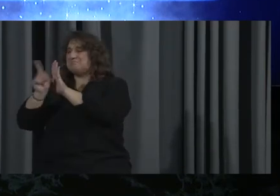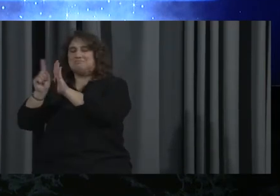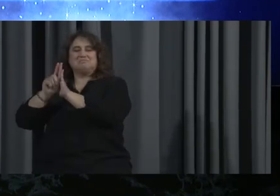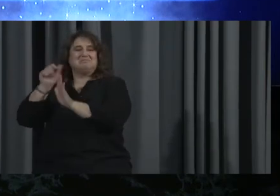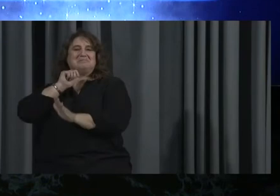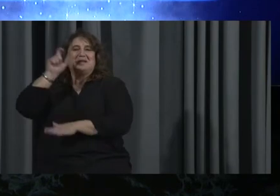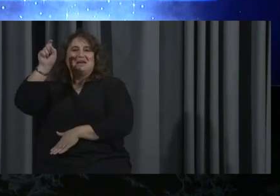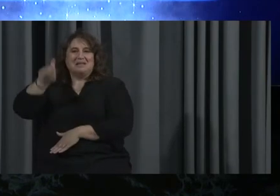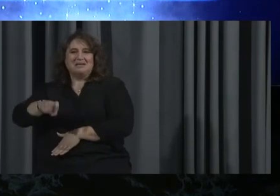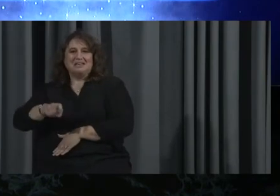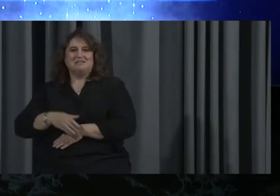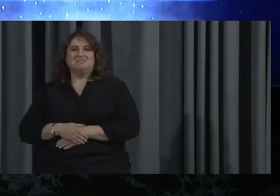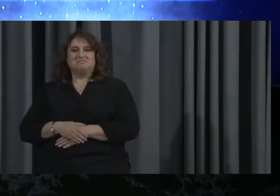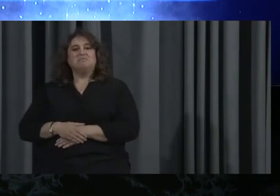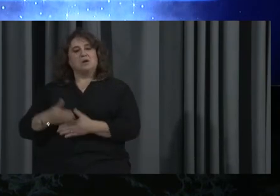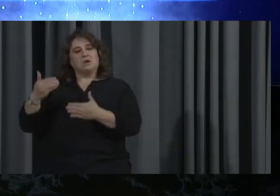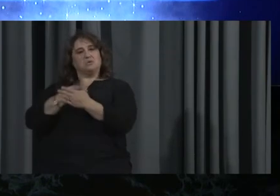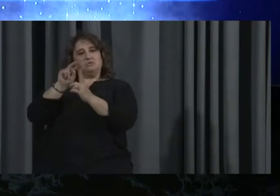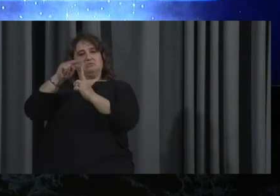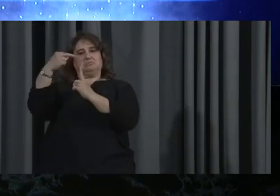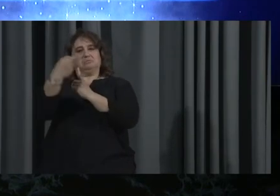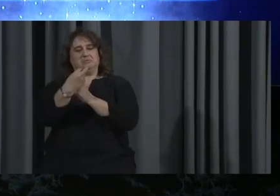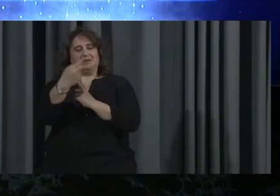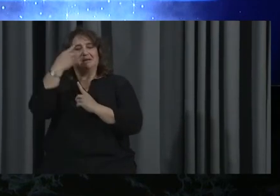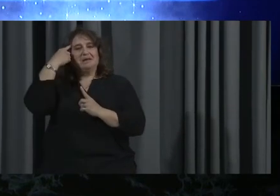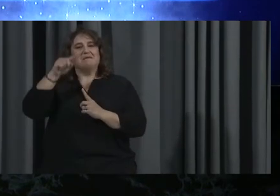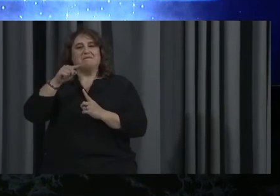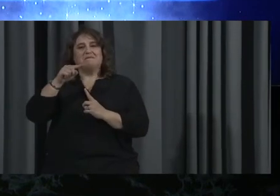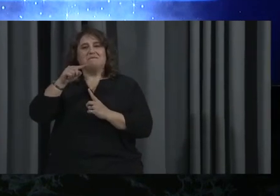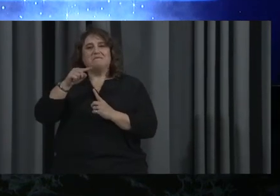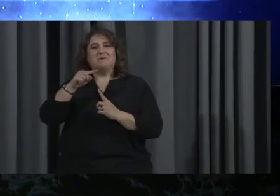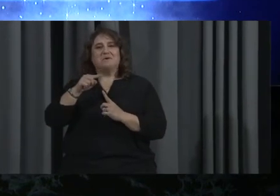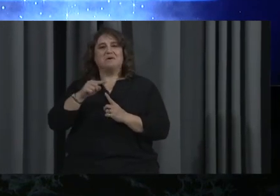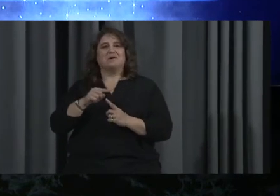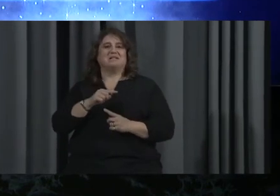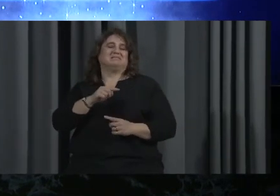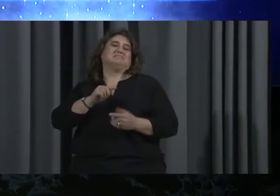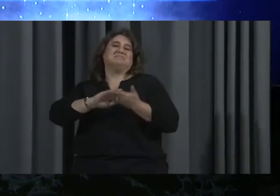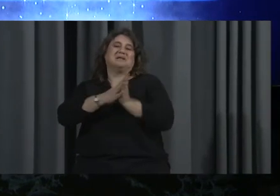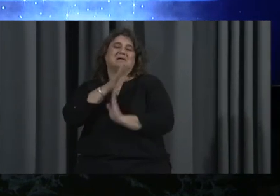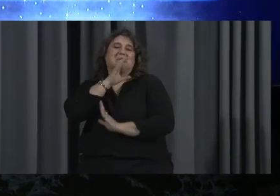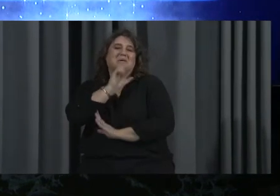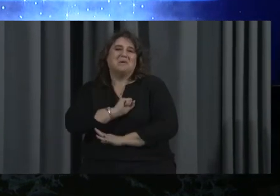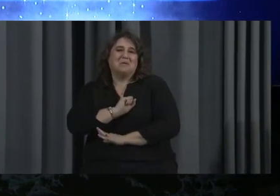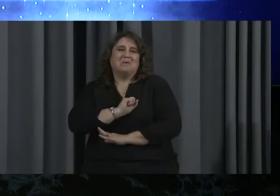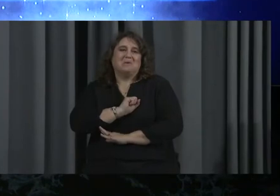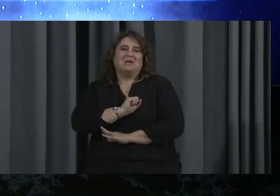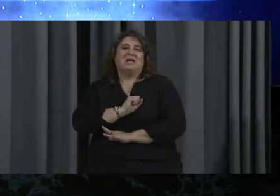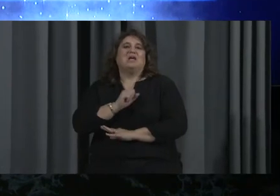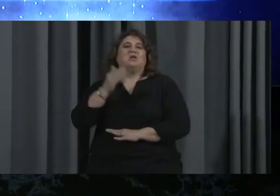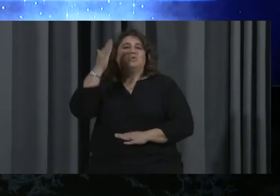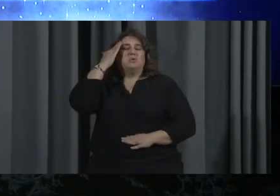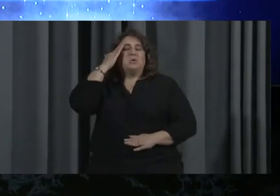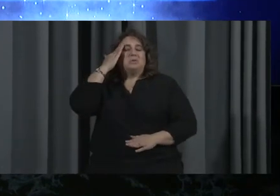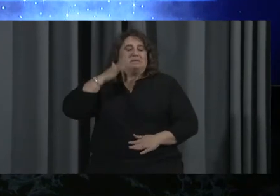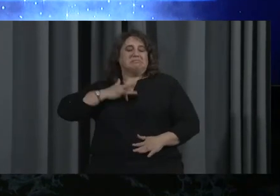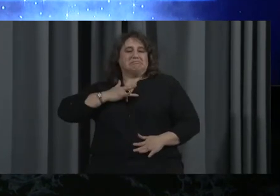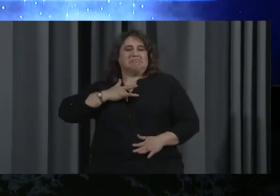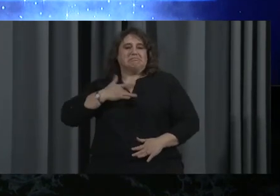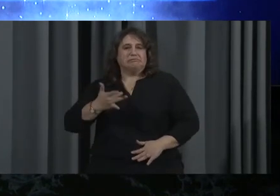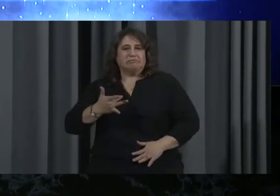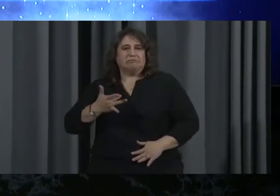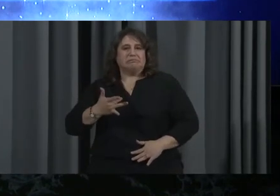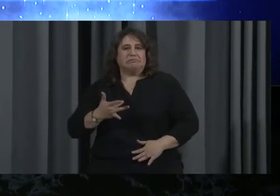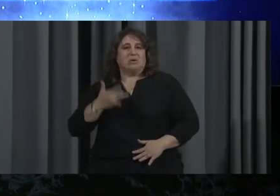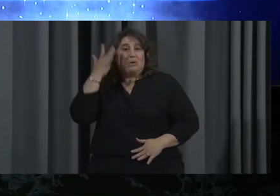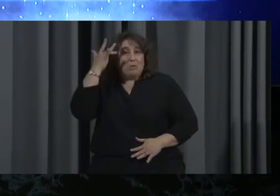of how to look at aging in the new millennium and being sensitive to the ways that we age based on how our bodies change.